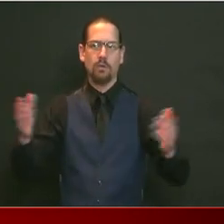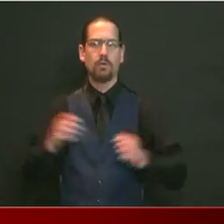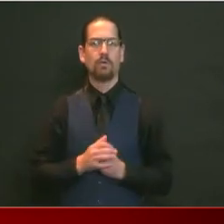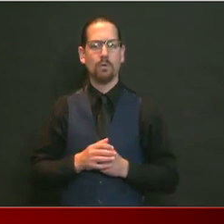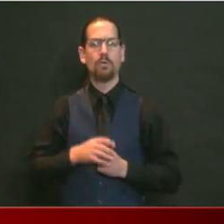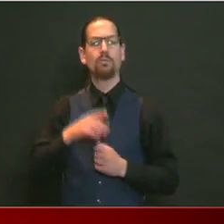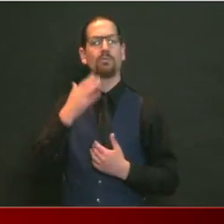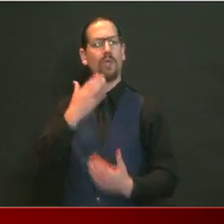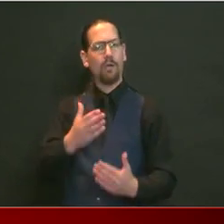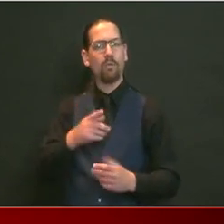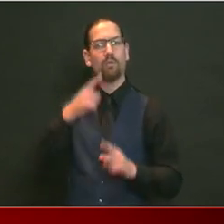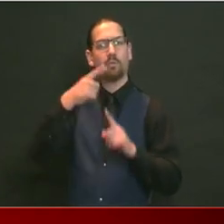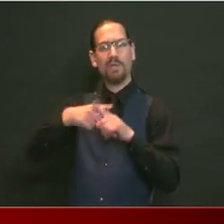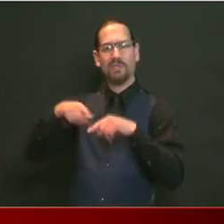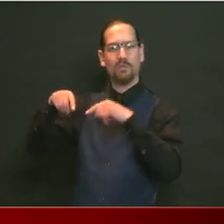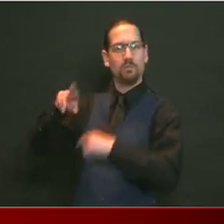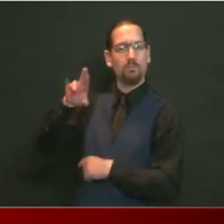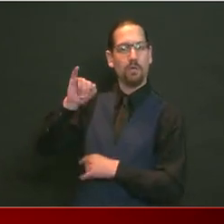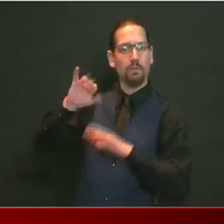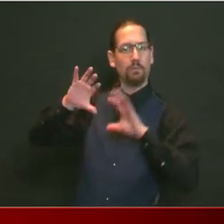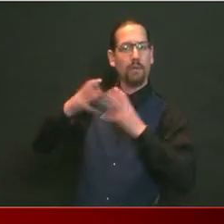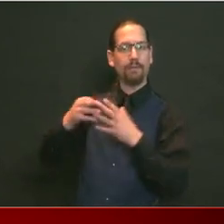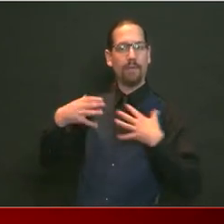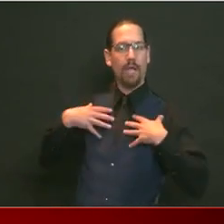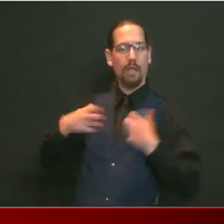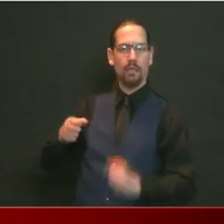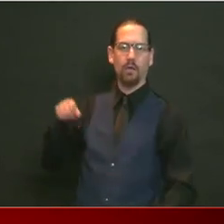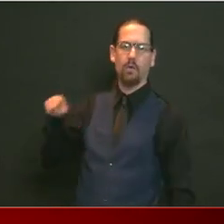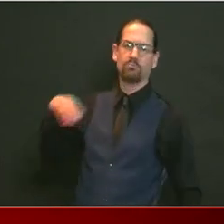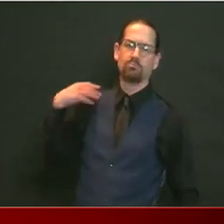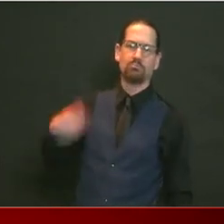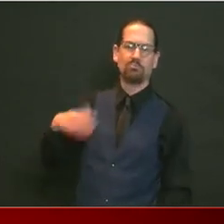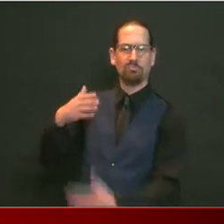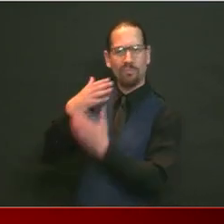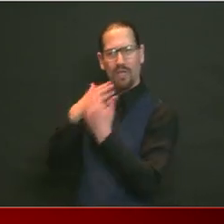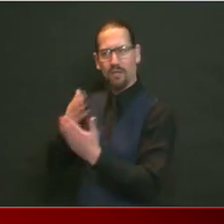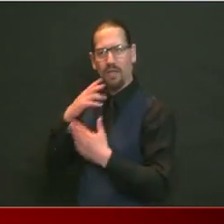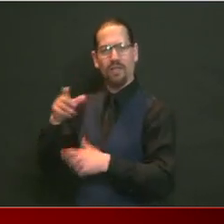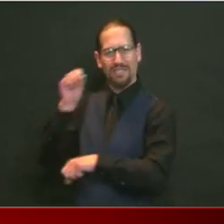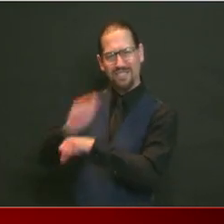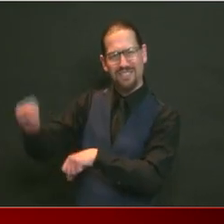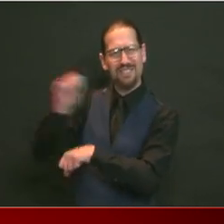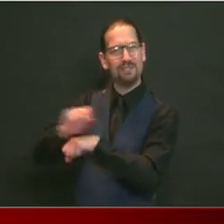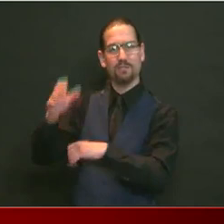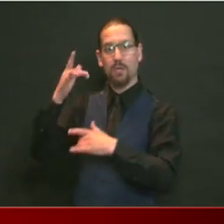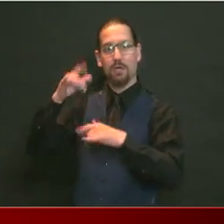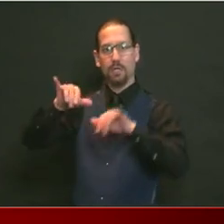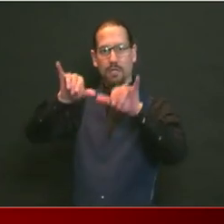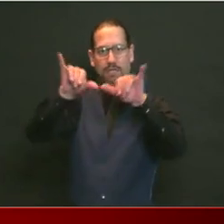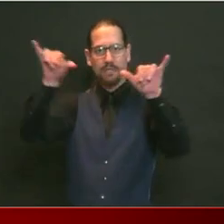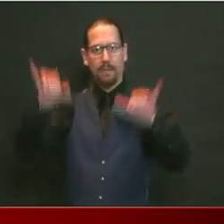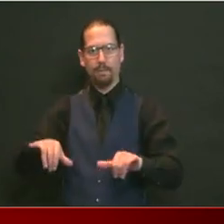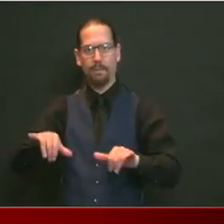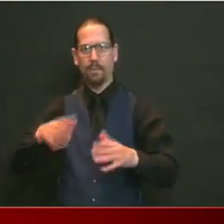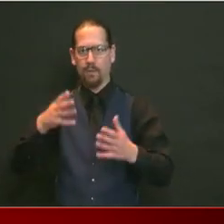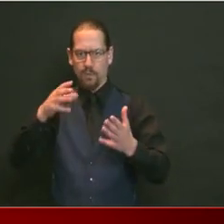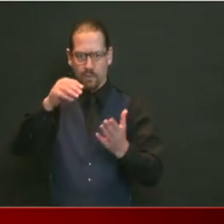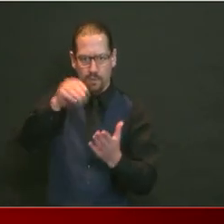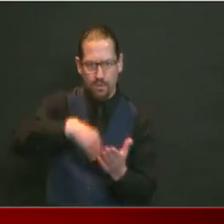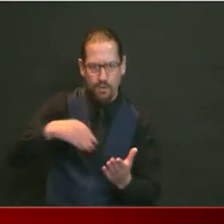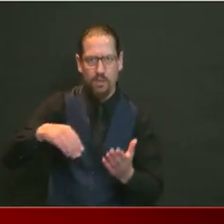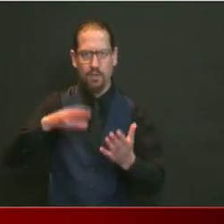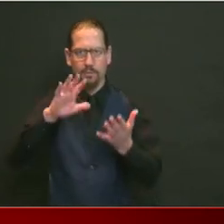worked very hard to help us move move from one system to the other. The governor mentioned the technology